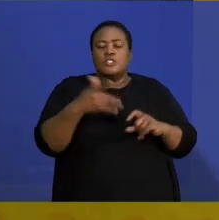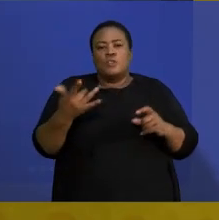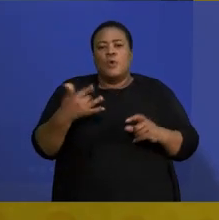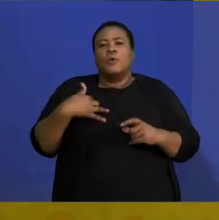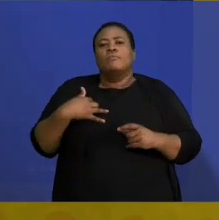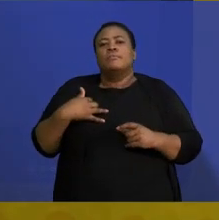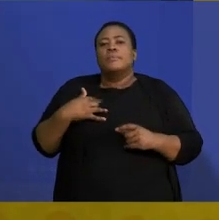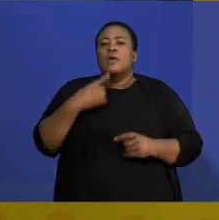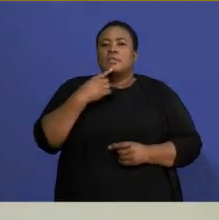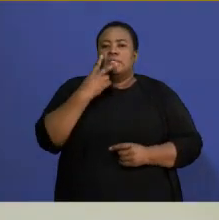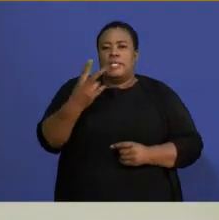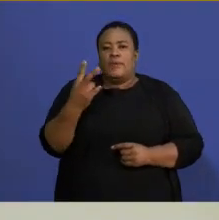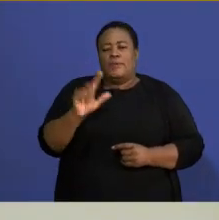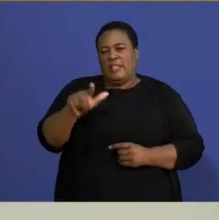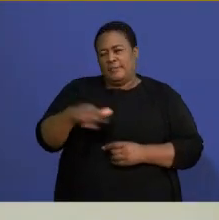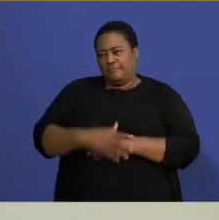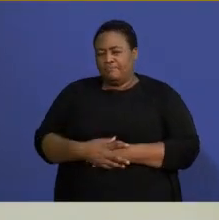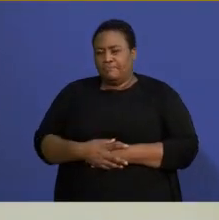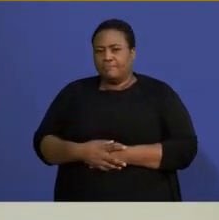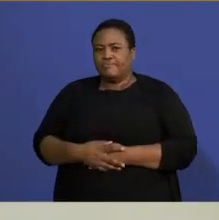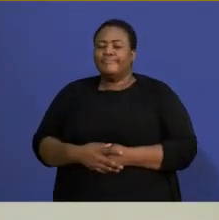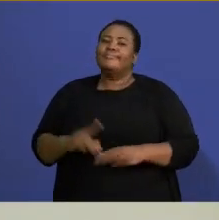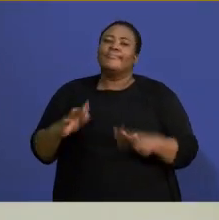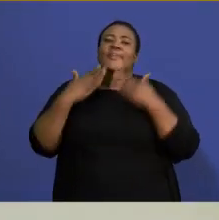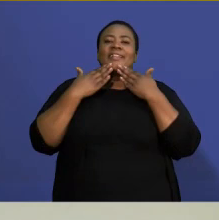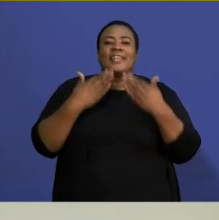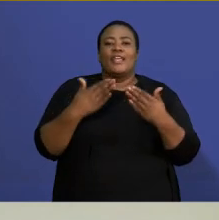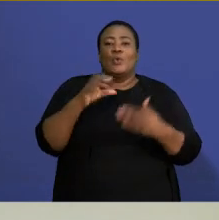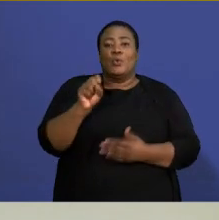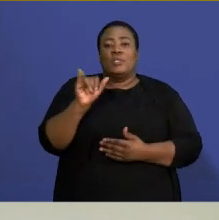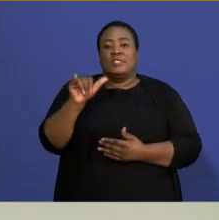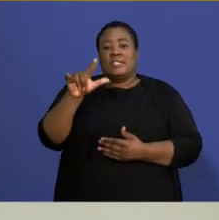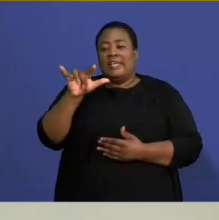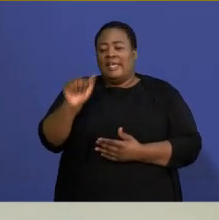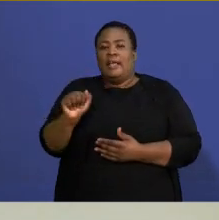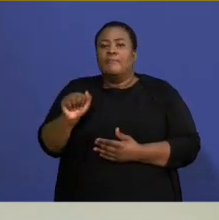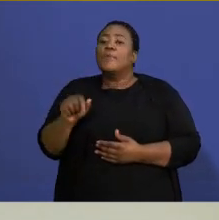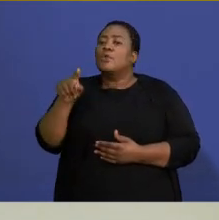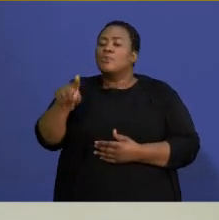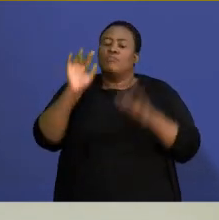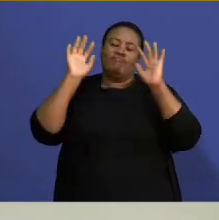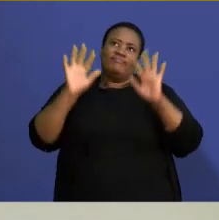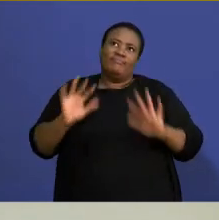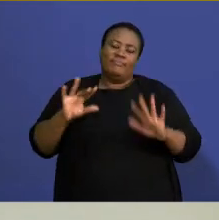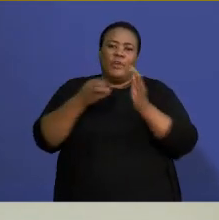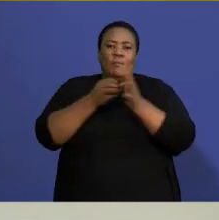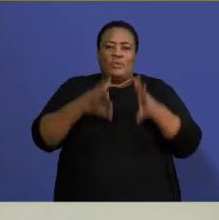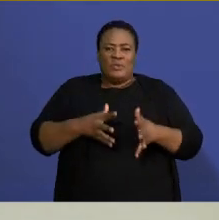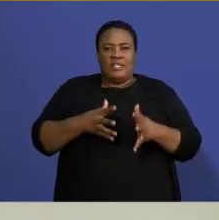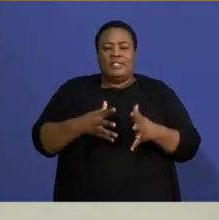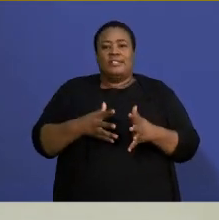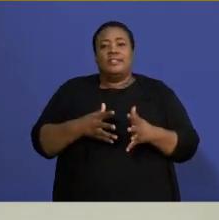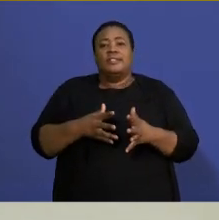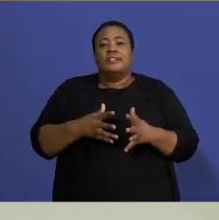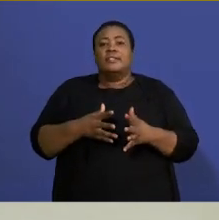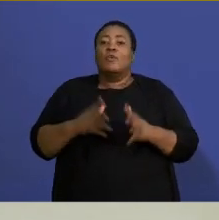guys. Back to you, Luni. Thank you so much, Sia. Matrix, you've been awesome today. Thank you for tuning in. And a big